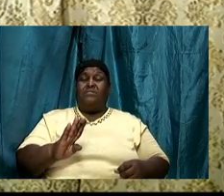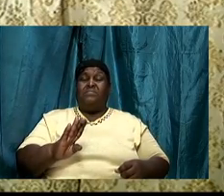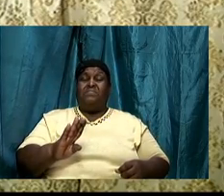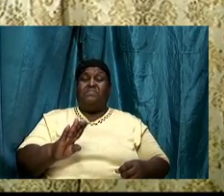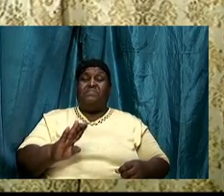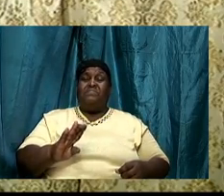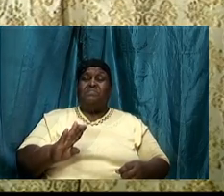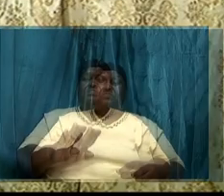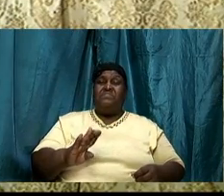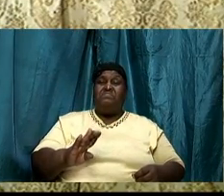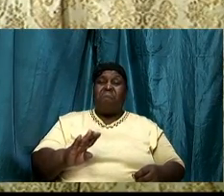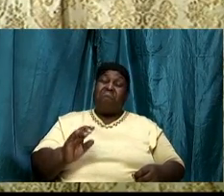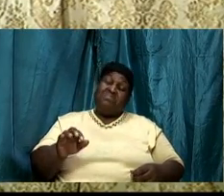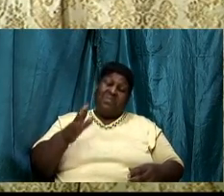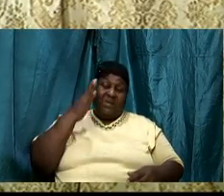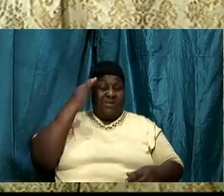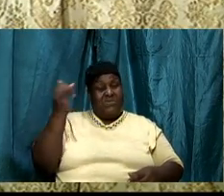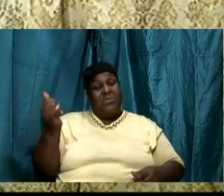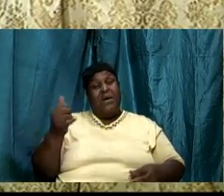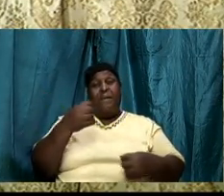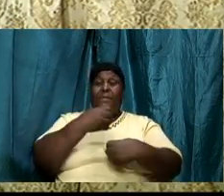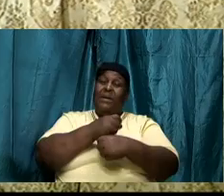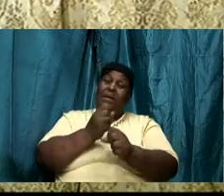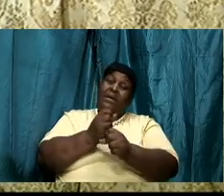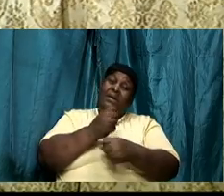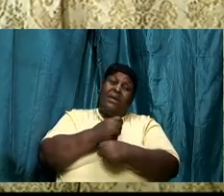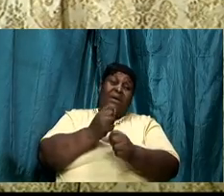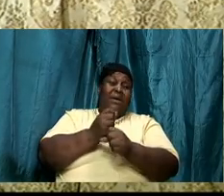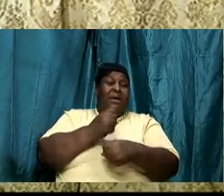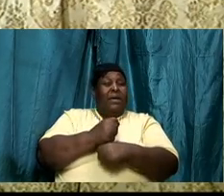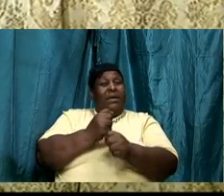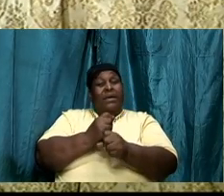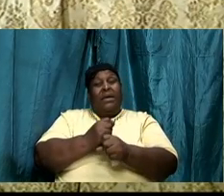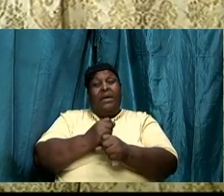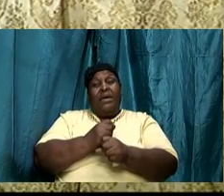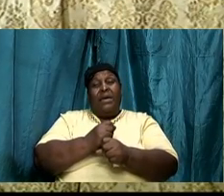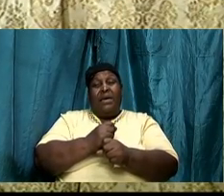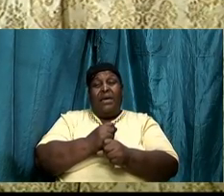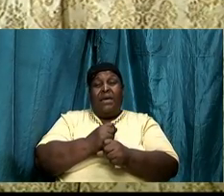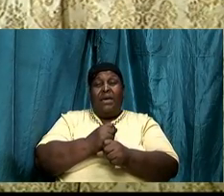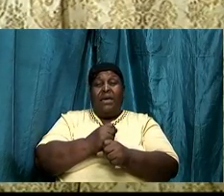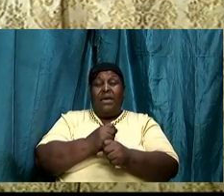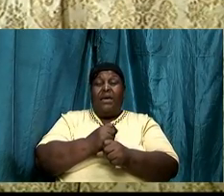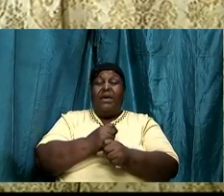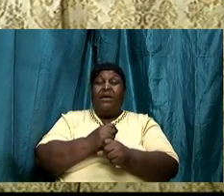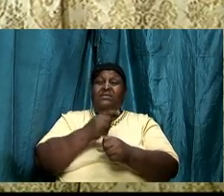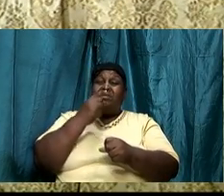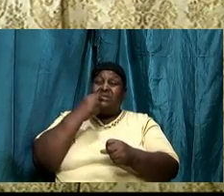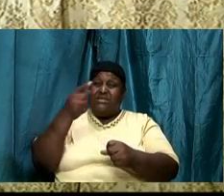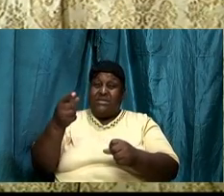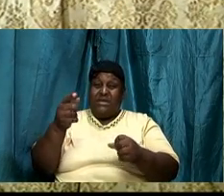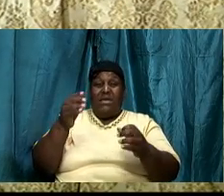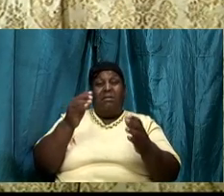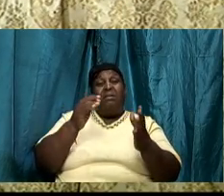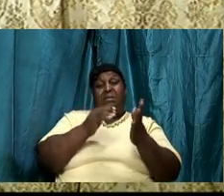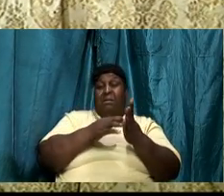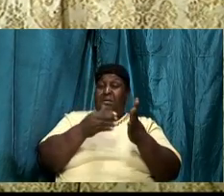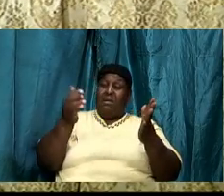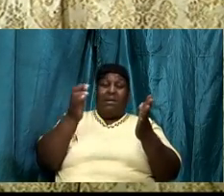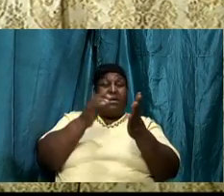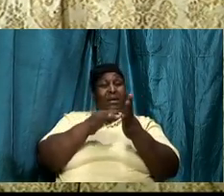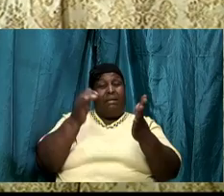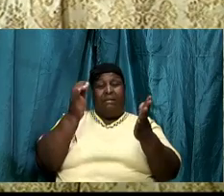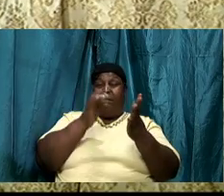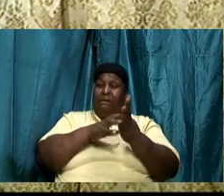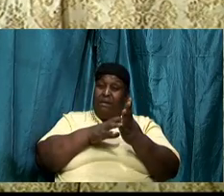why we are making the point. This is why I am riveting this particular thing that